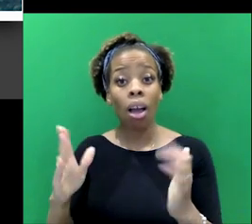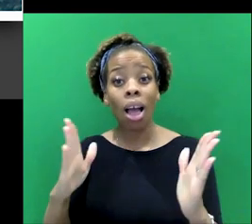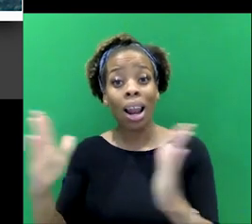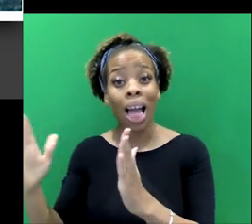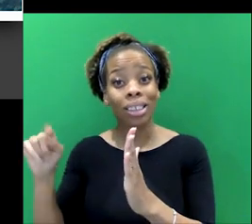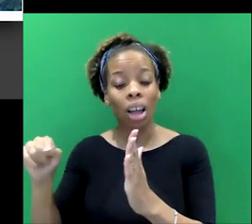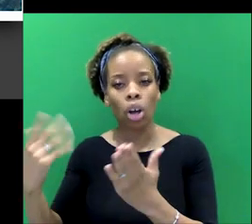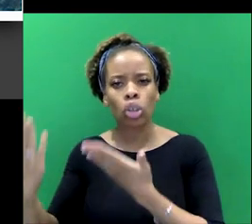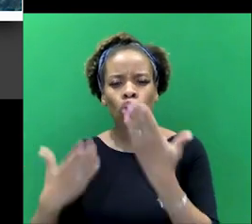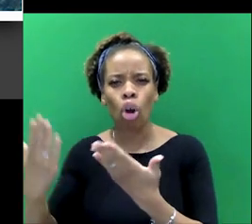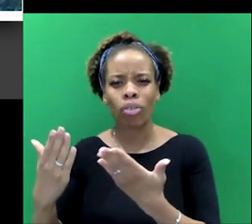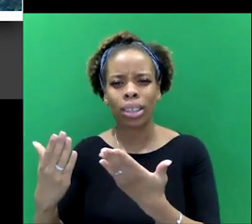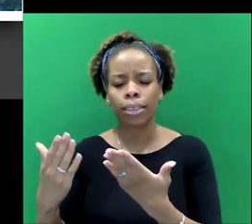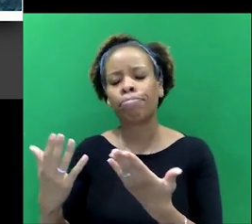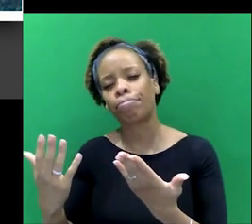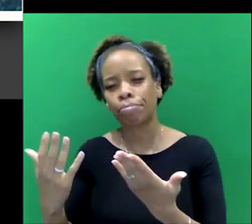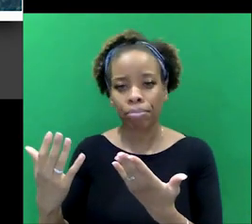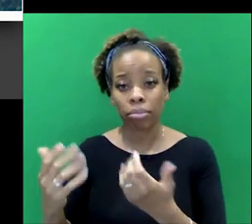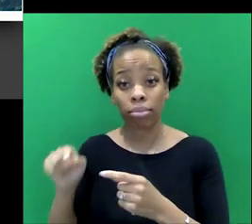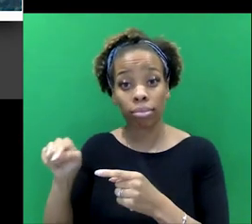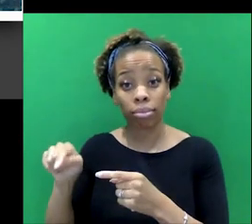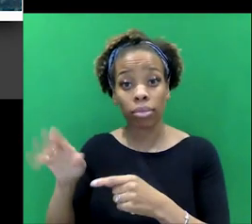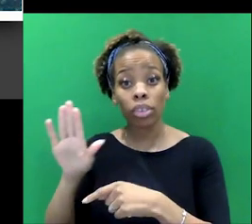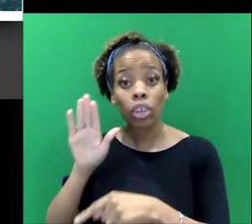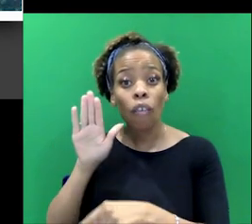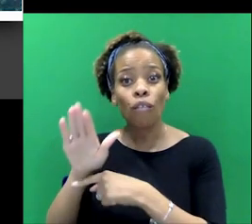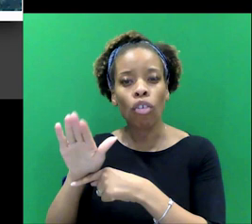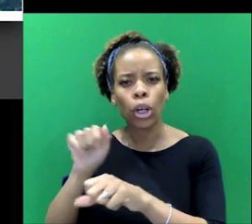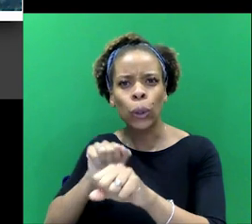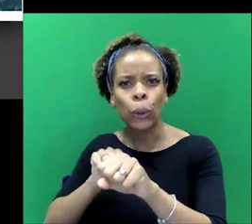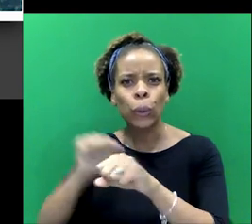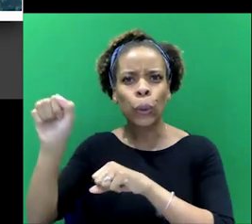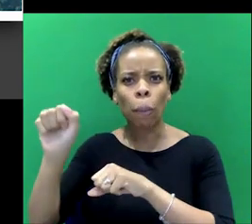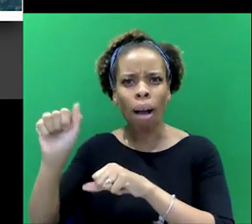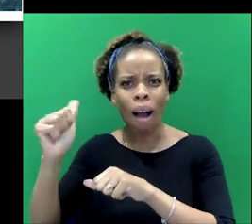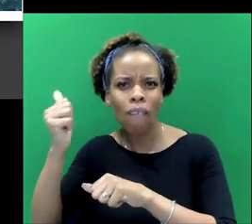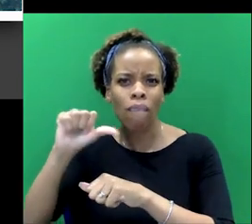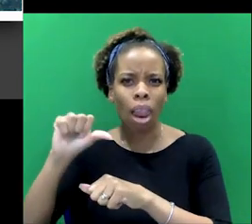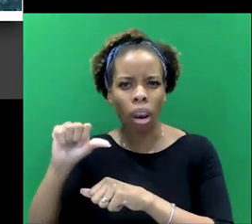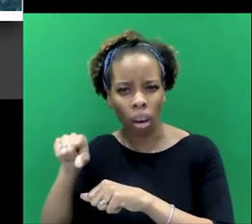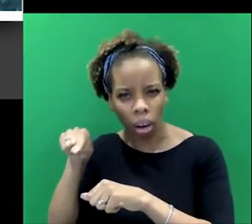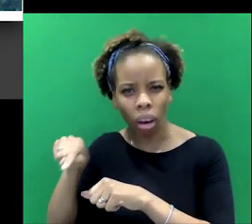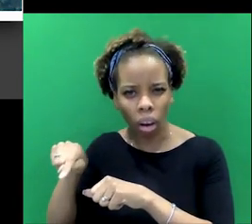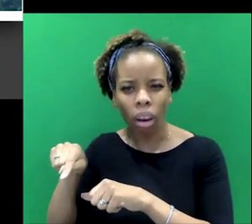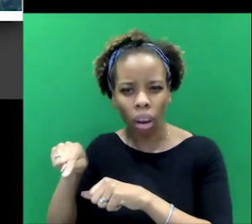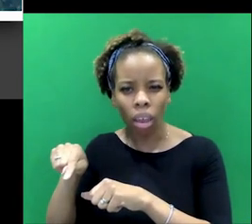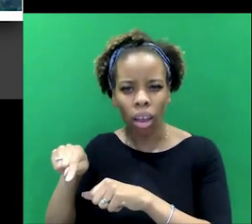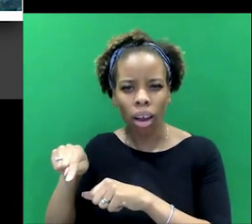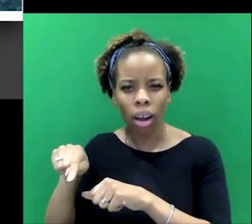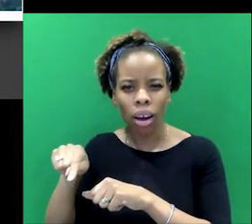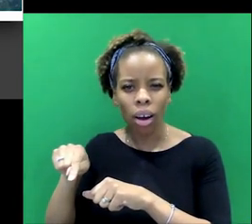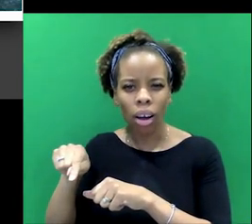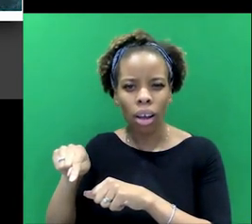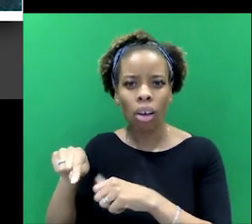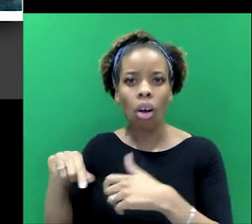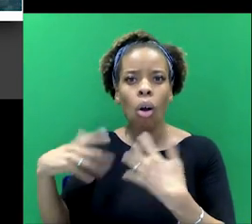up with, there are plenty more, you know, that the, the foreign supervillain, a kind of, a kind of, you